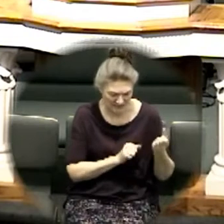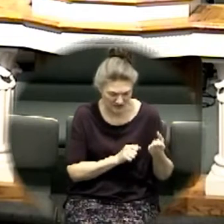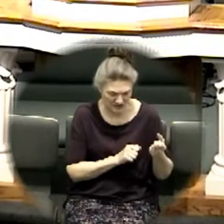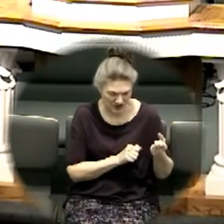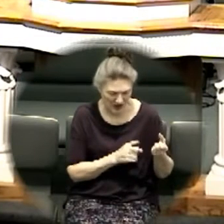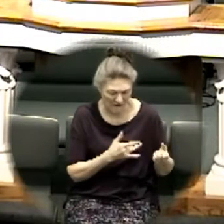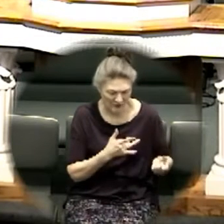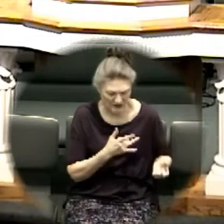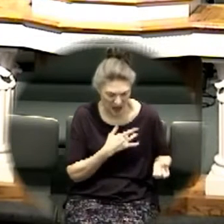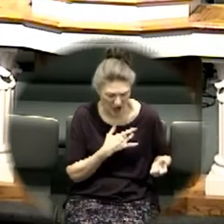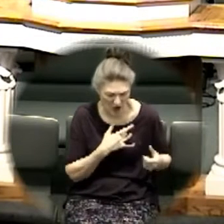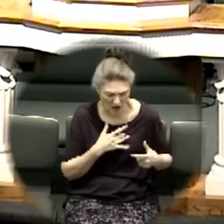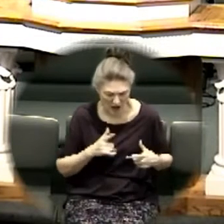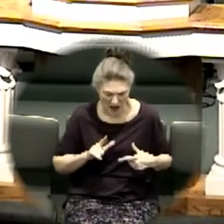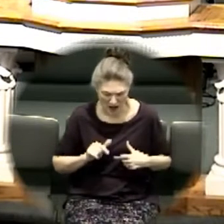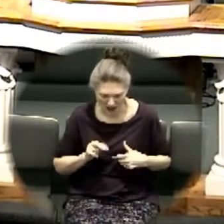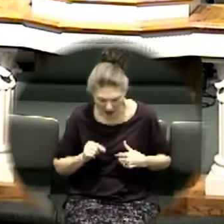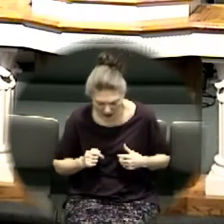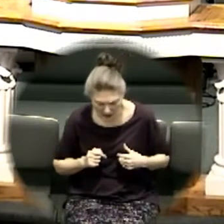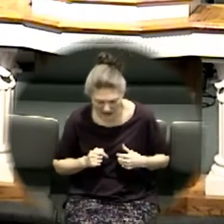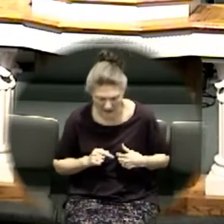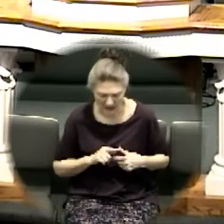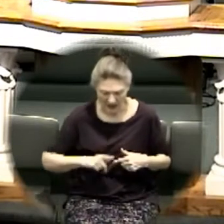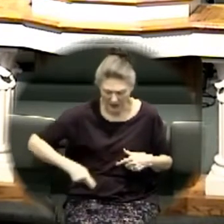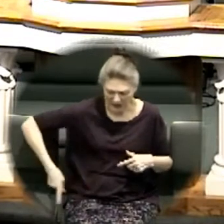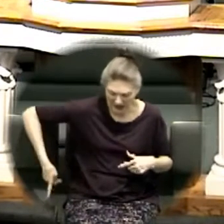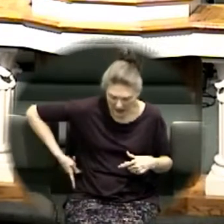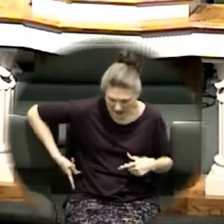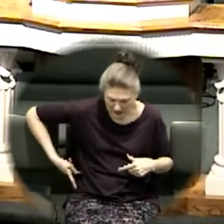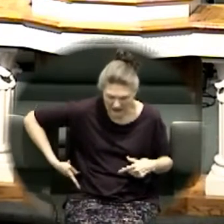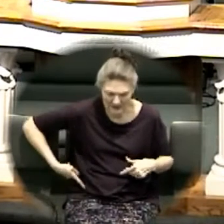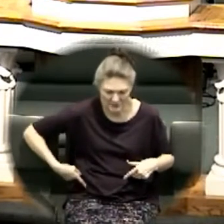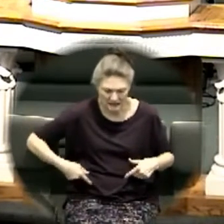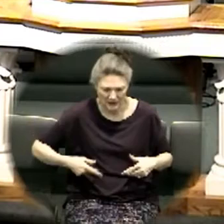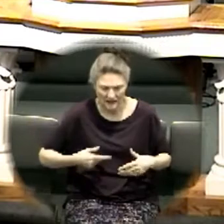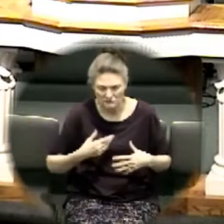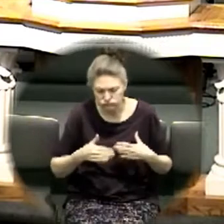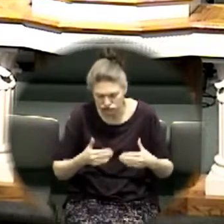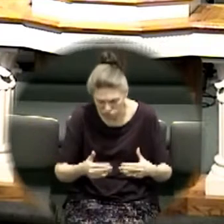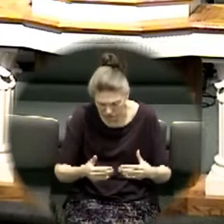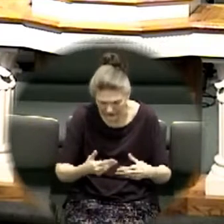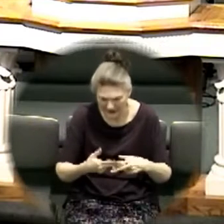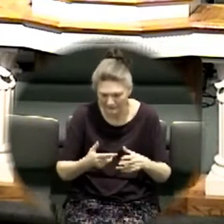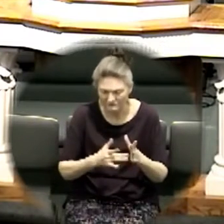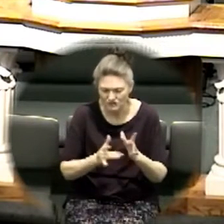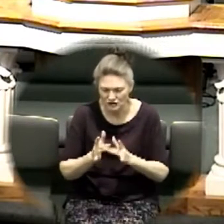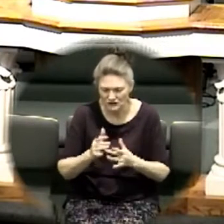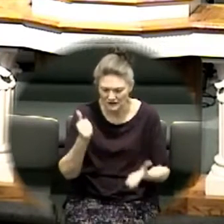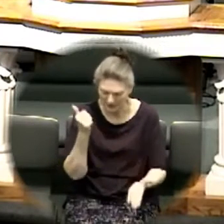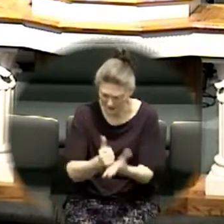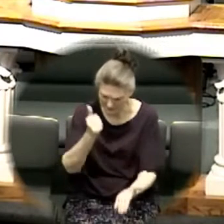coming god and we pray in the name of jesus in the name of jesus amen